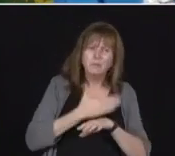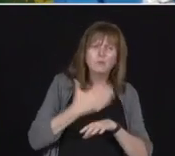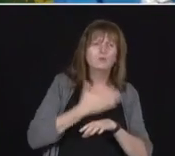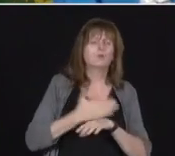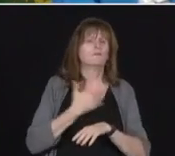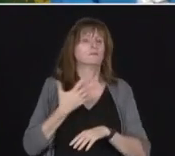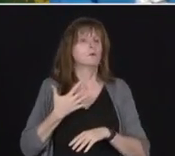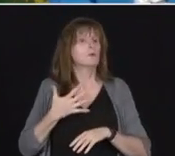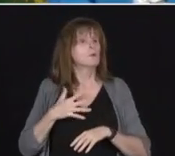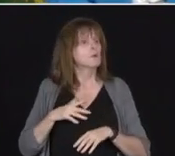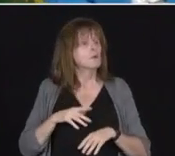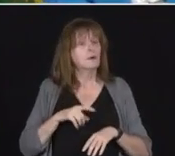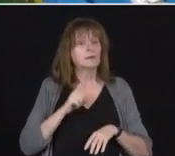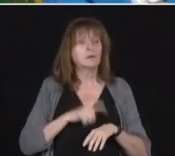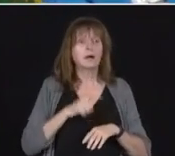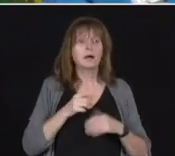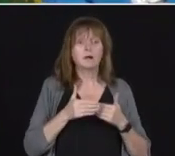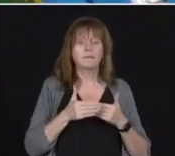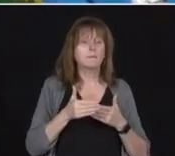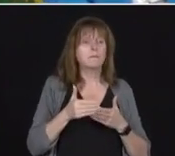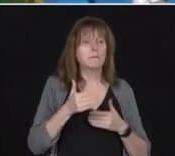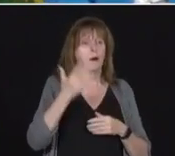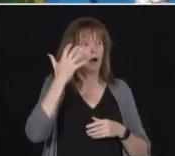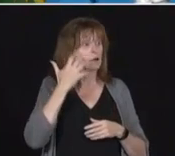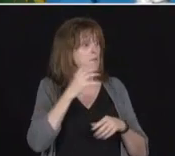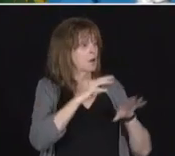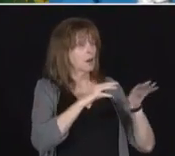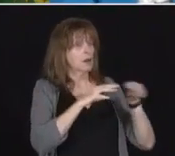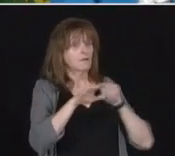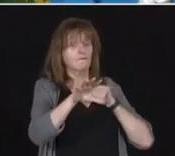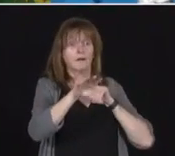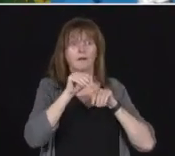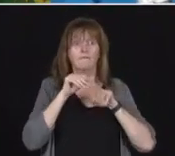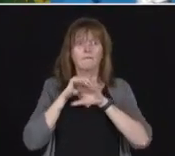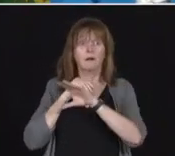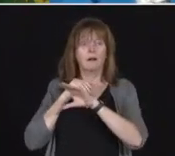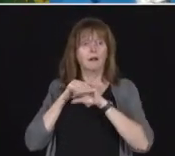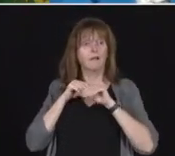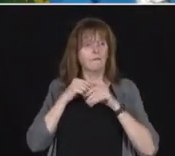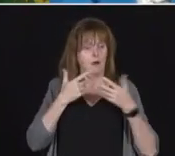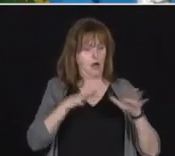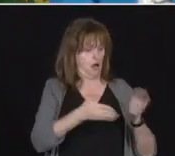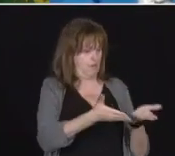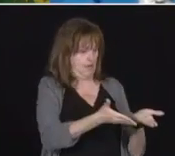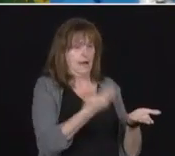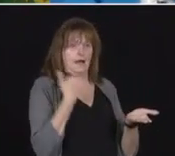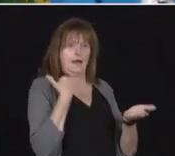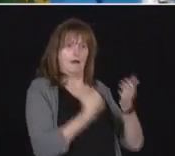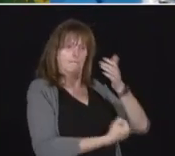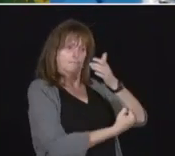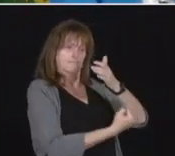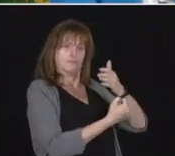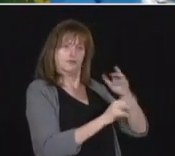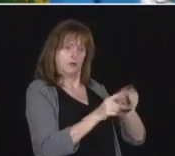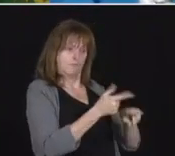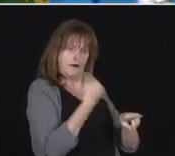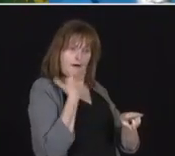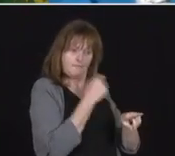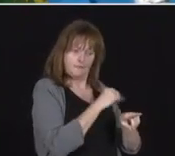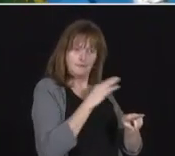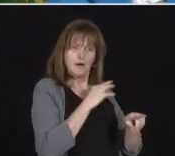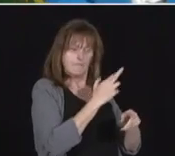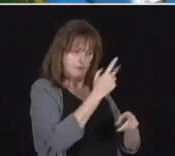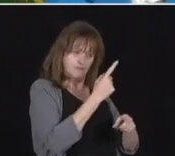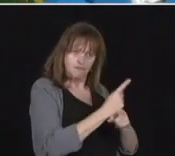for the hospital staff to leave, that there will be the appropriate staff with the appropriate resources in our long-term care homes.